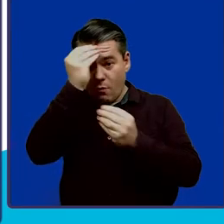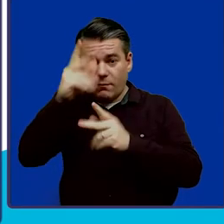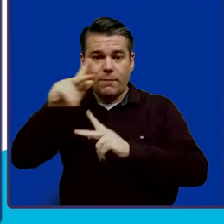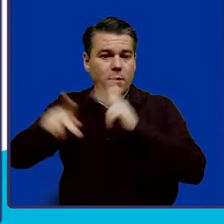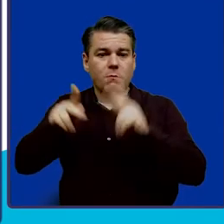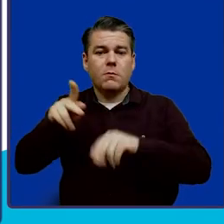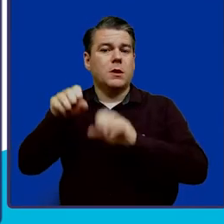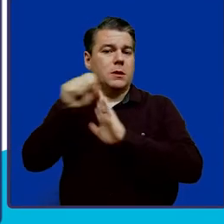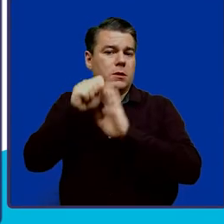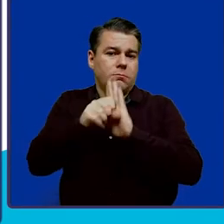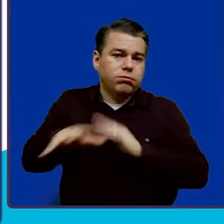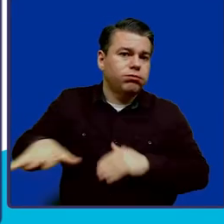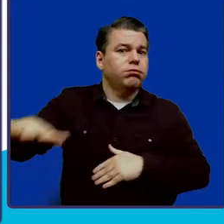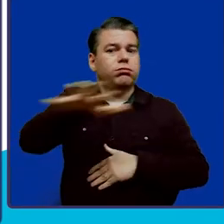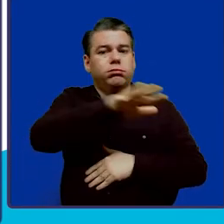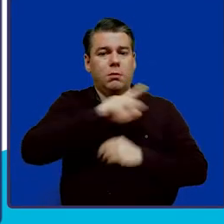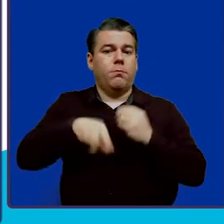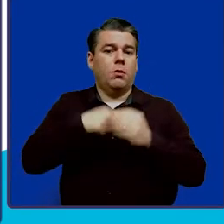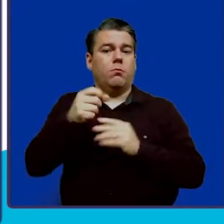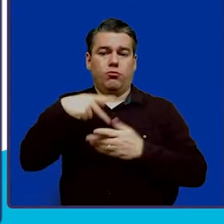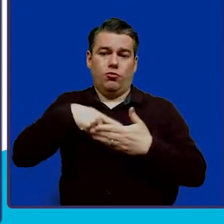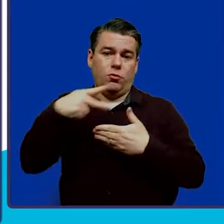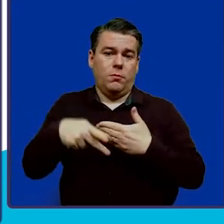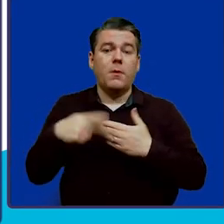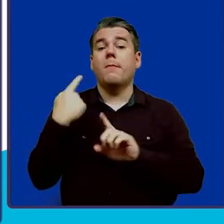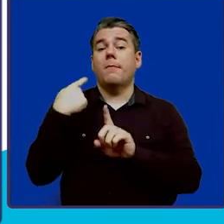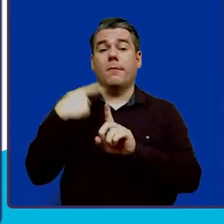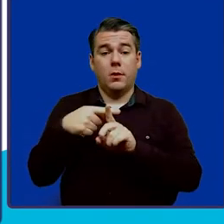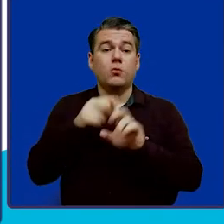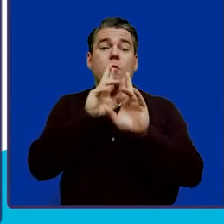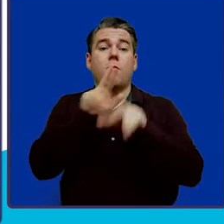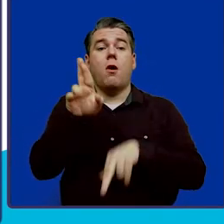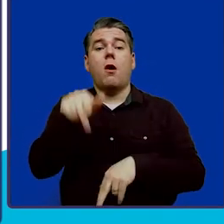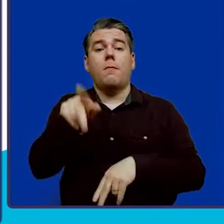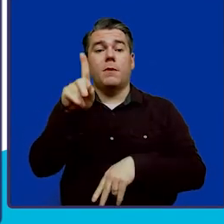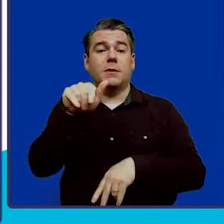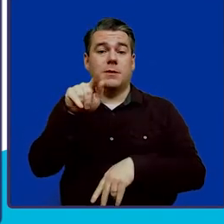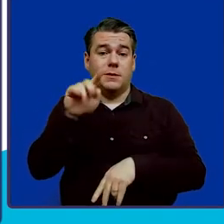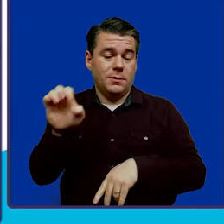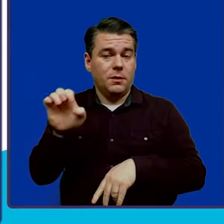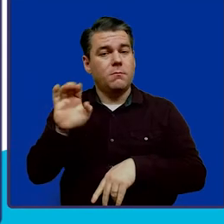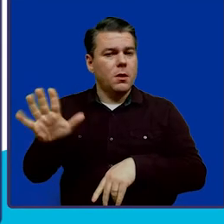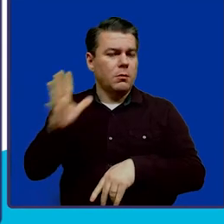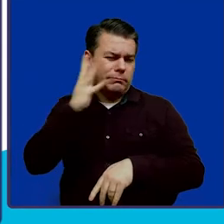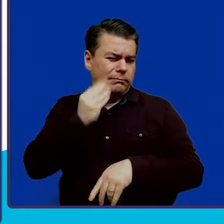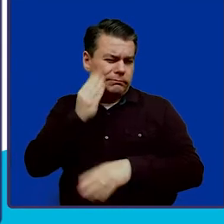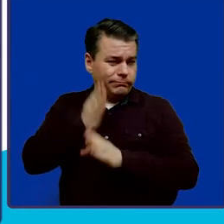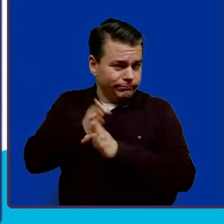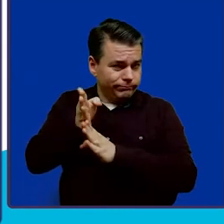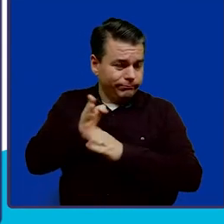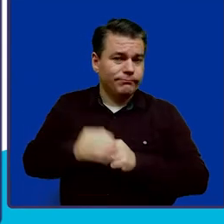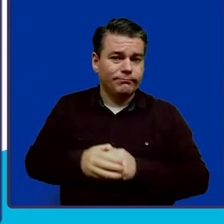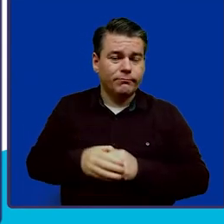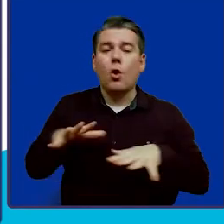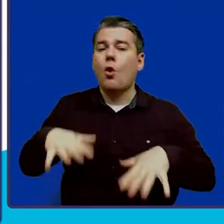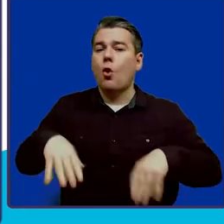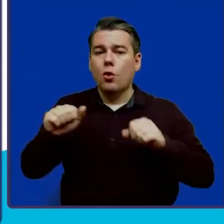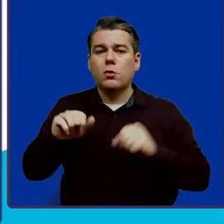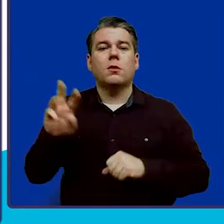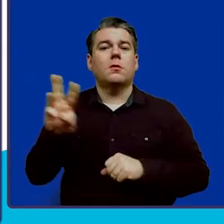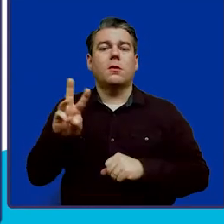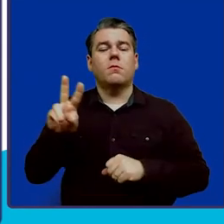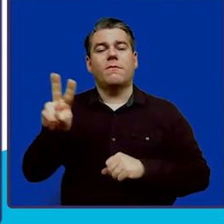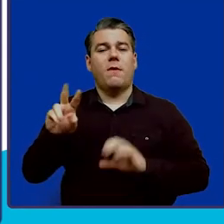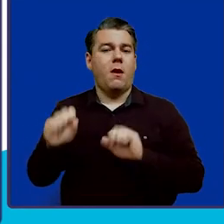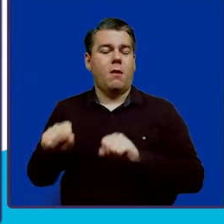around the state about the program, as well as report updates in their areas of expertise. They host WVABL presentations,